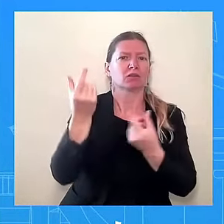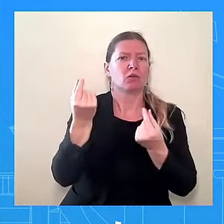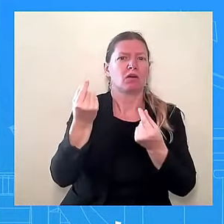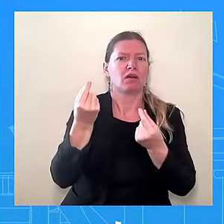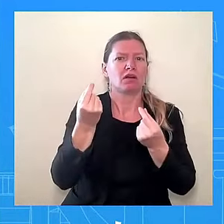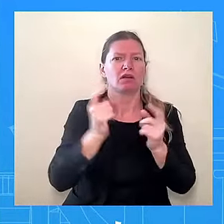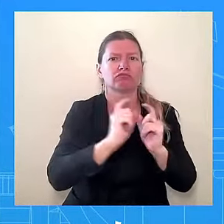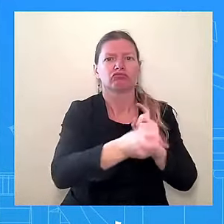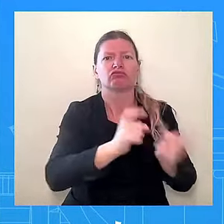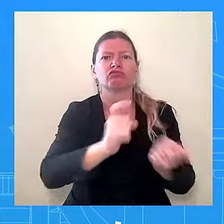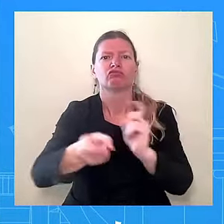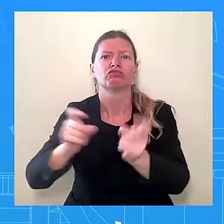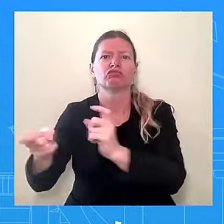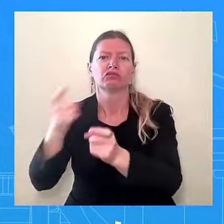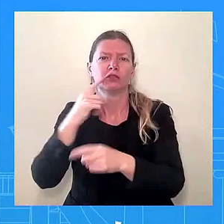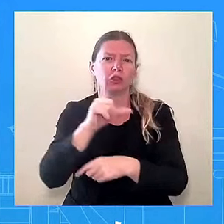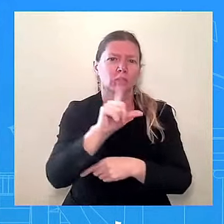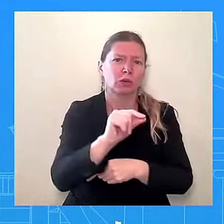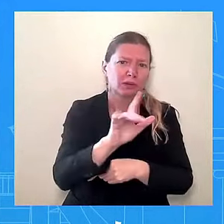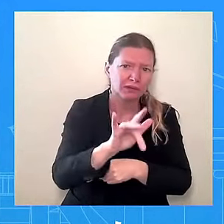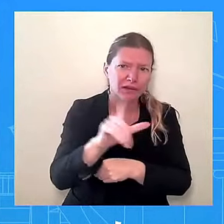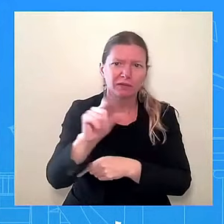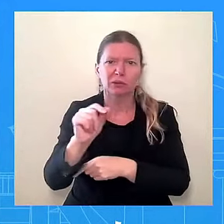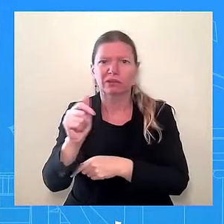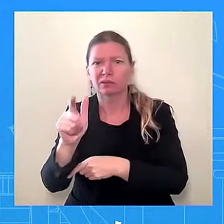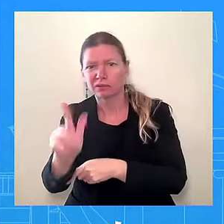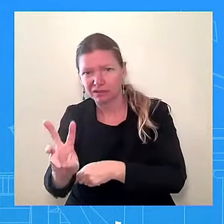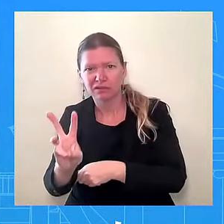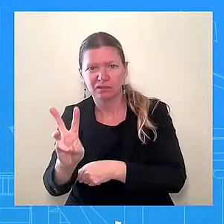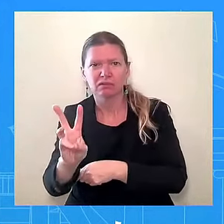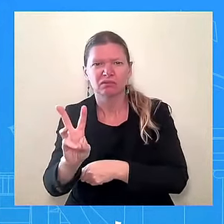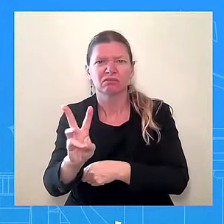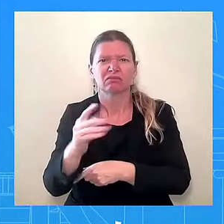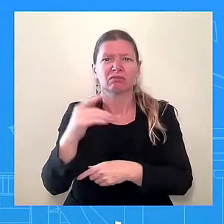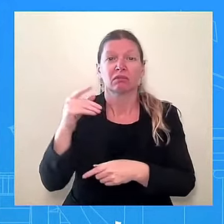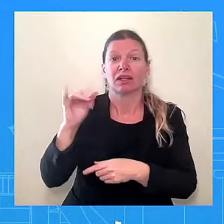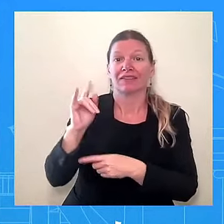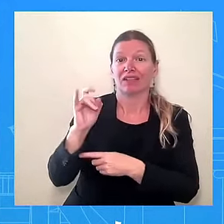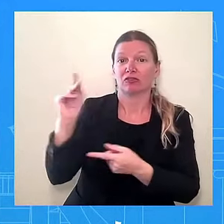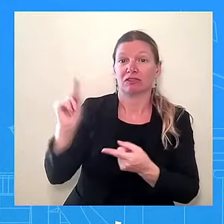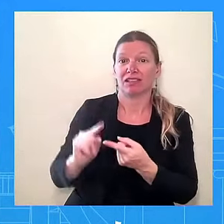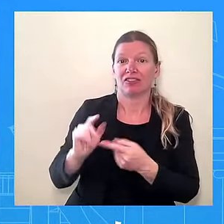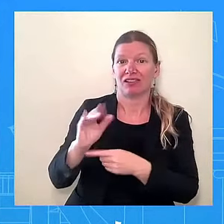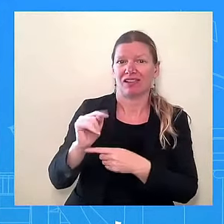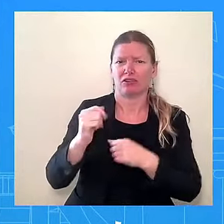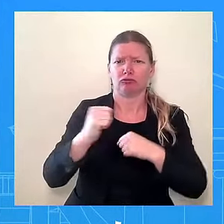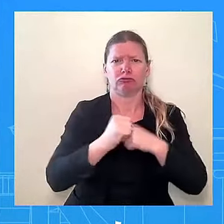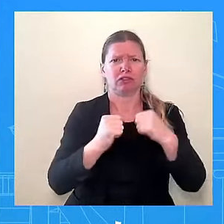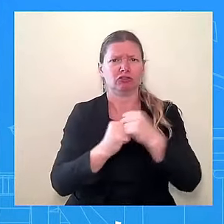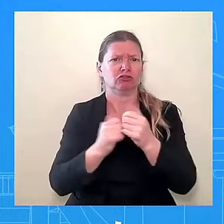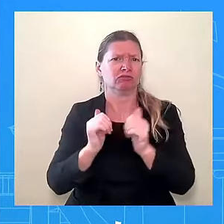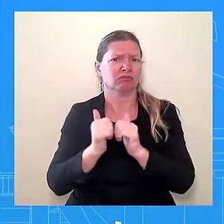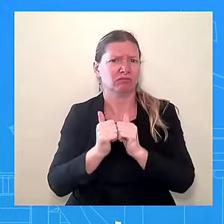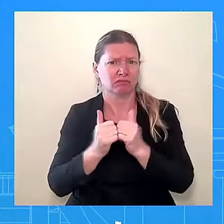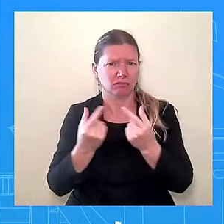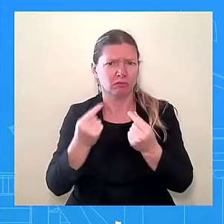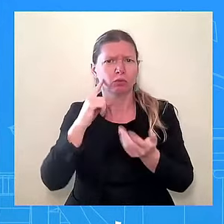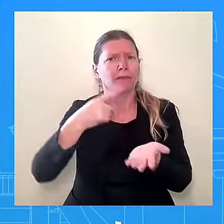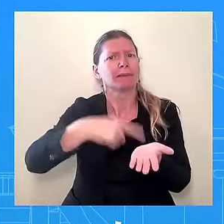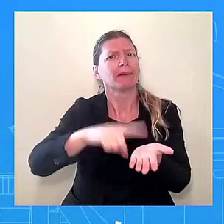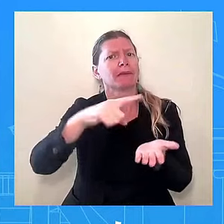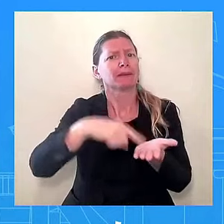The Forest Service, for example, was given resources to invest in forest restoration and hazardous fuel